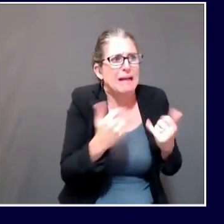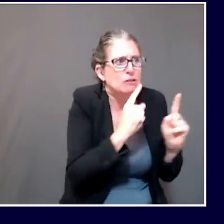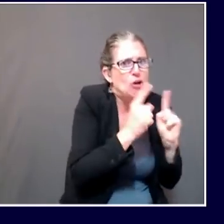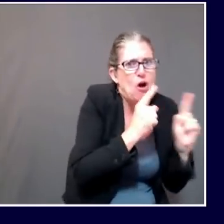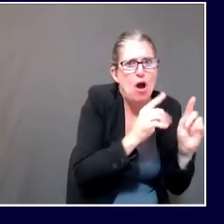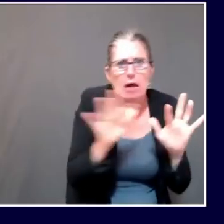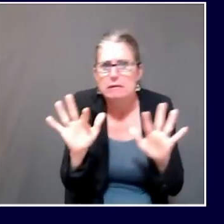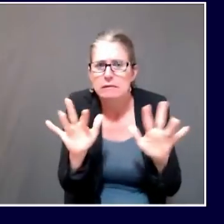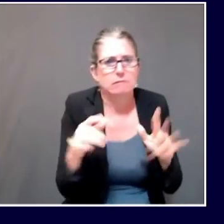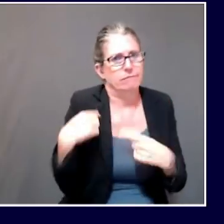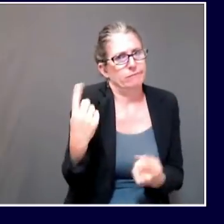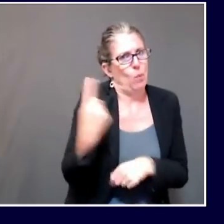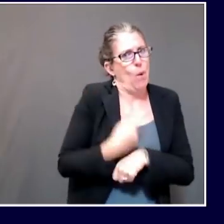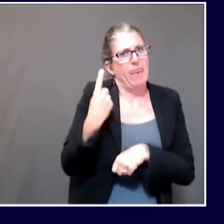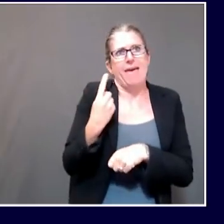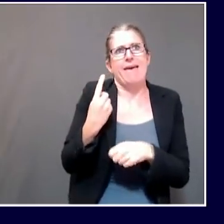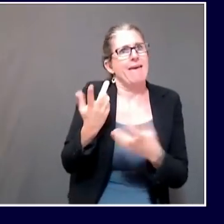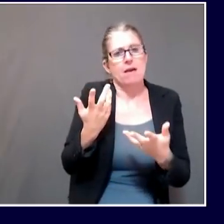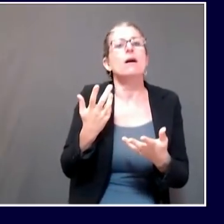sure we keep everyone up to date.